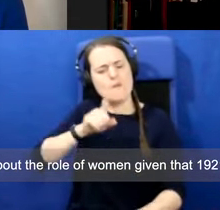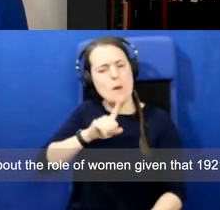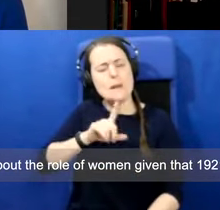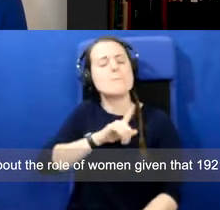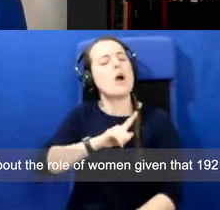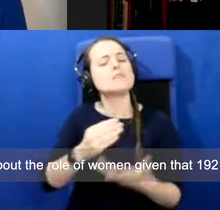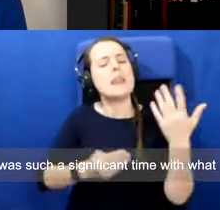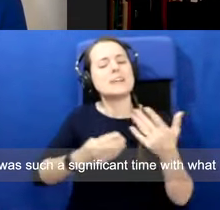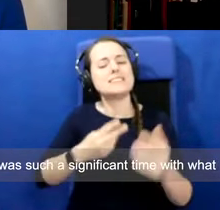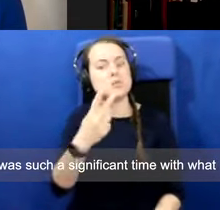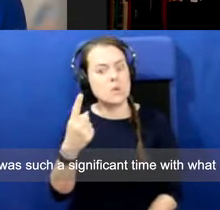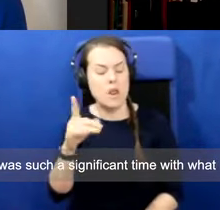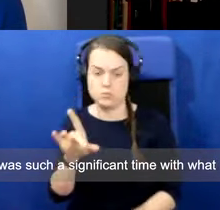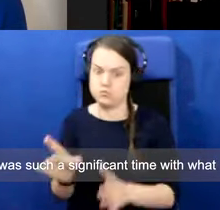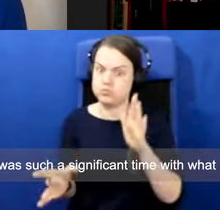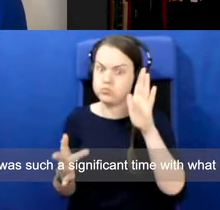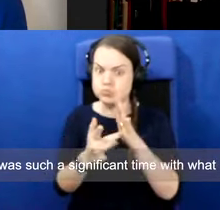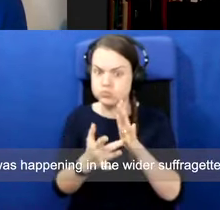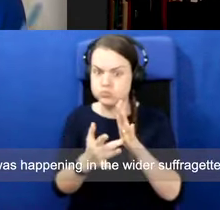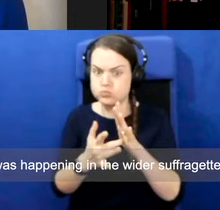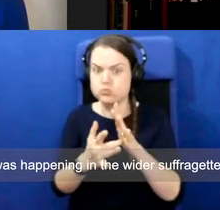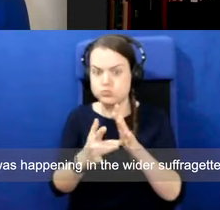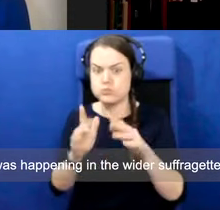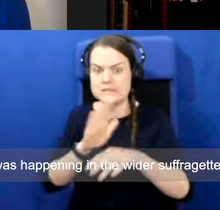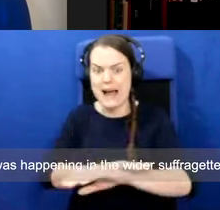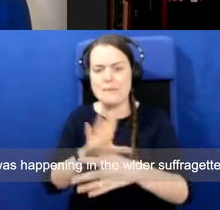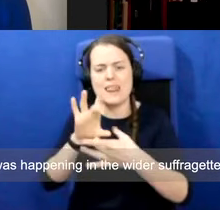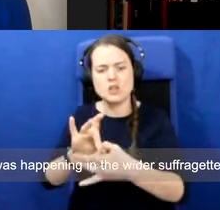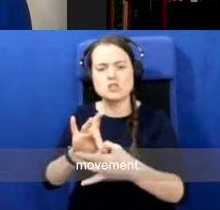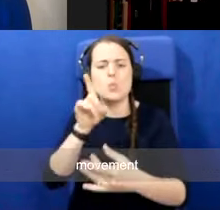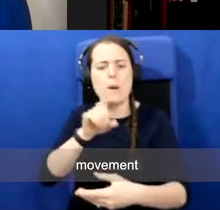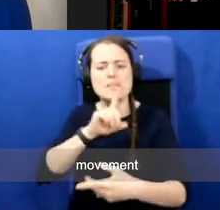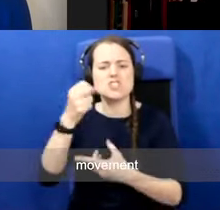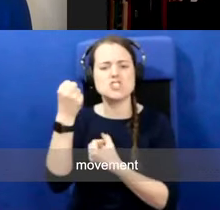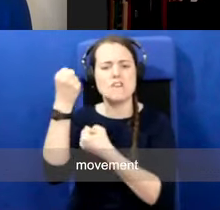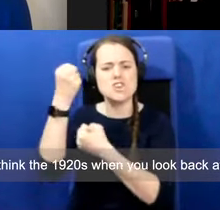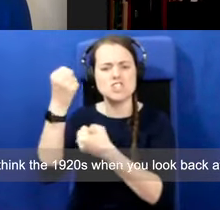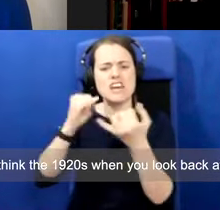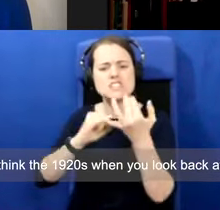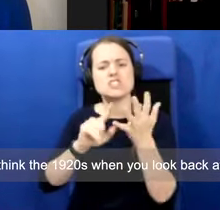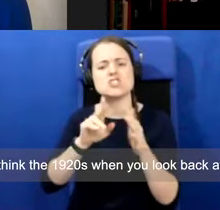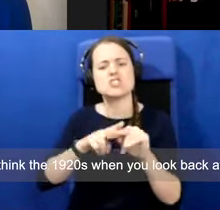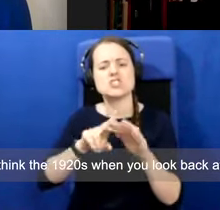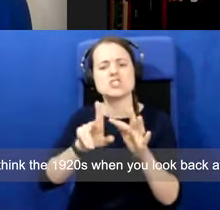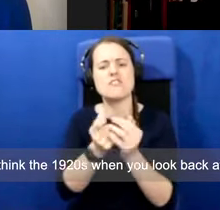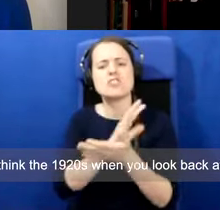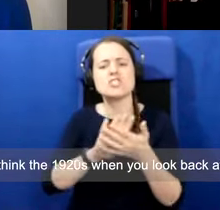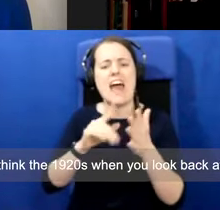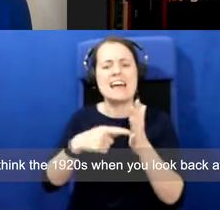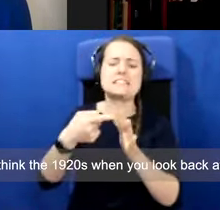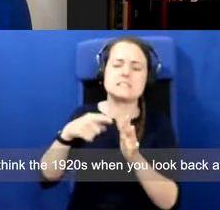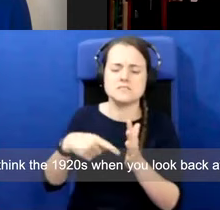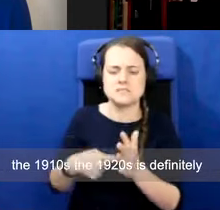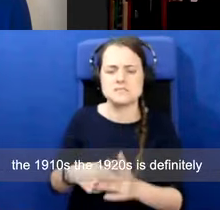was such a significant time with what was happening in the wider suffragette movement? I think the 1920s, when you look back at the